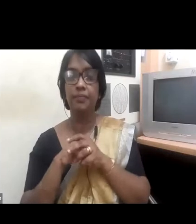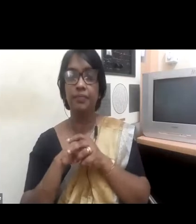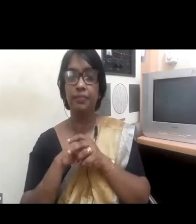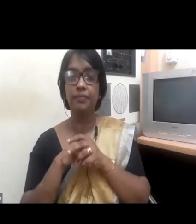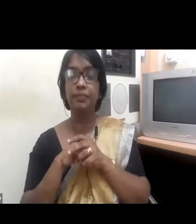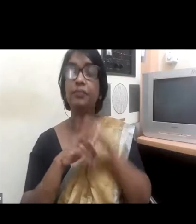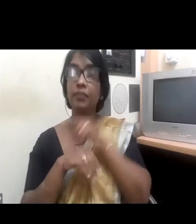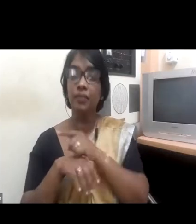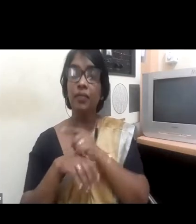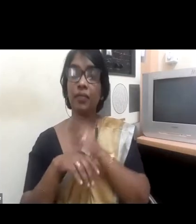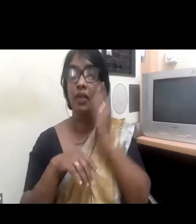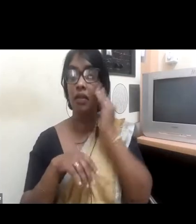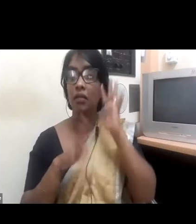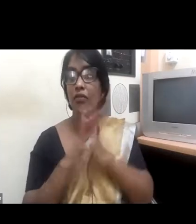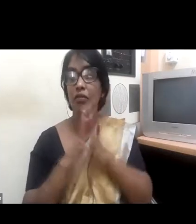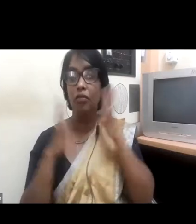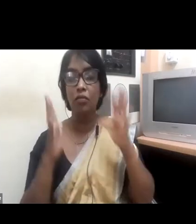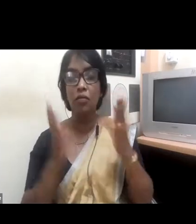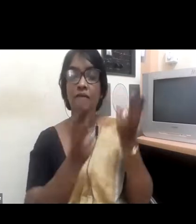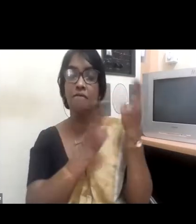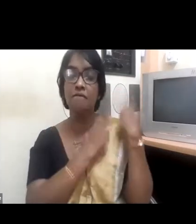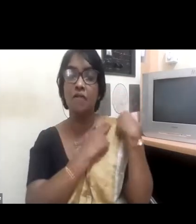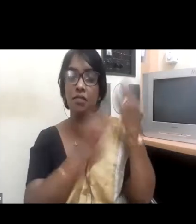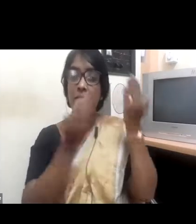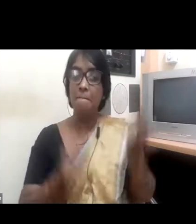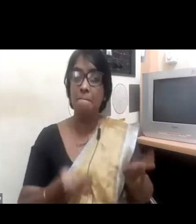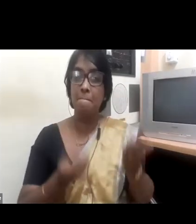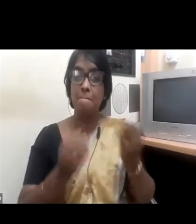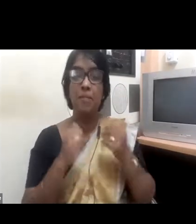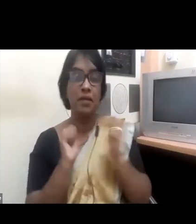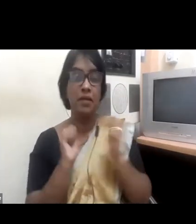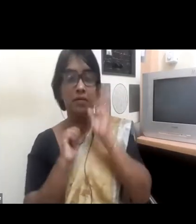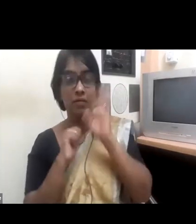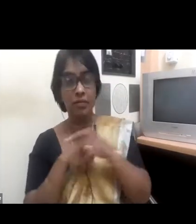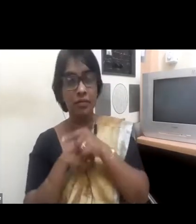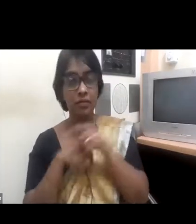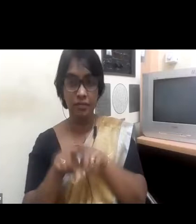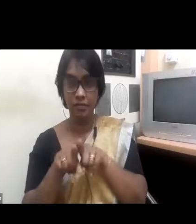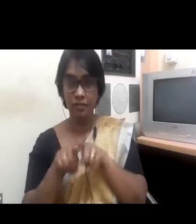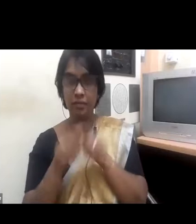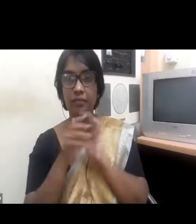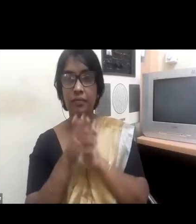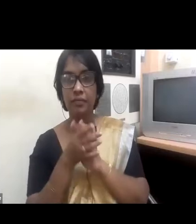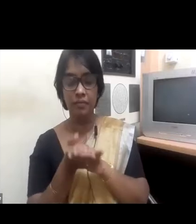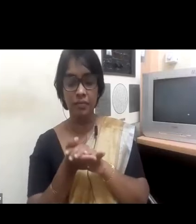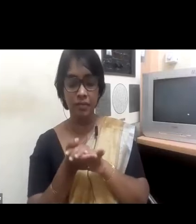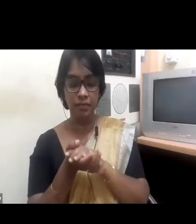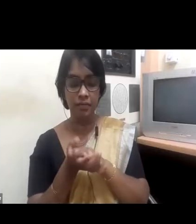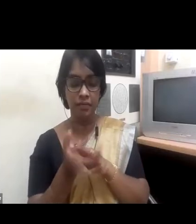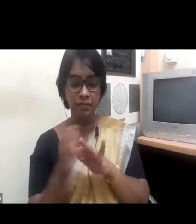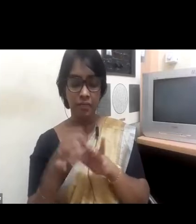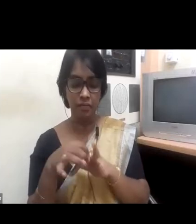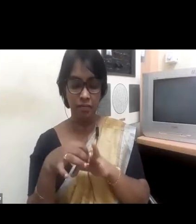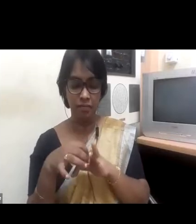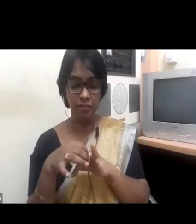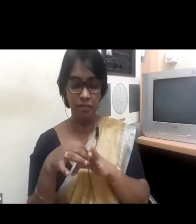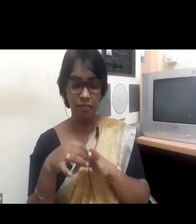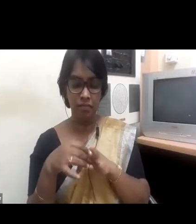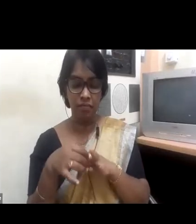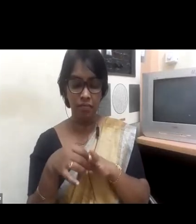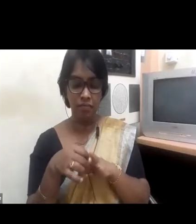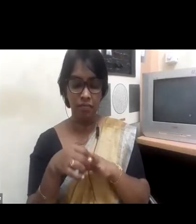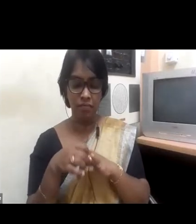positions. And one of the things that I think has come home to us most starkly during this time, and I think we really have to take this as an